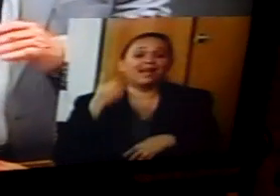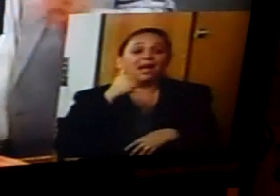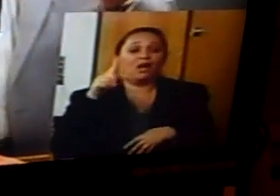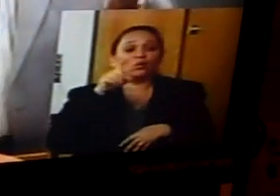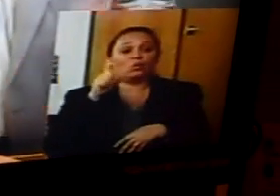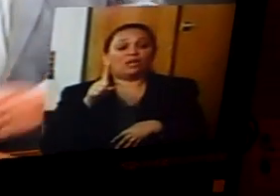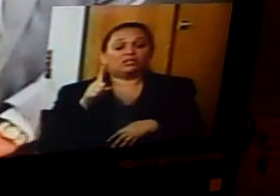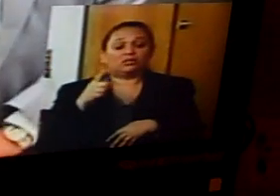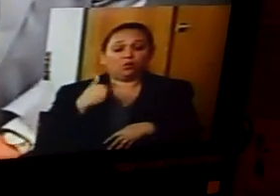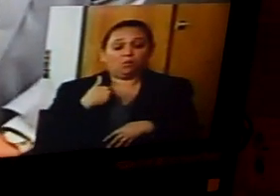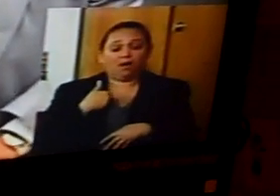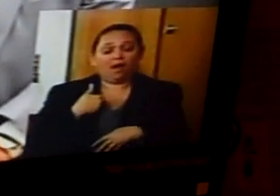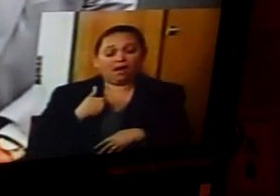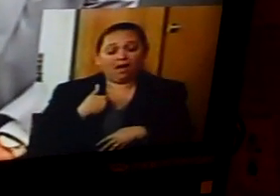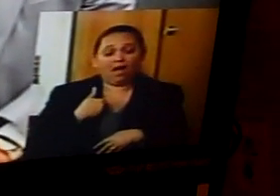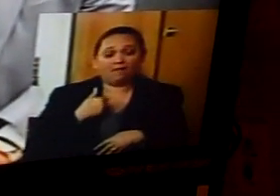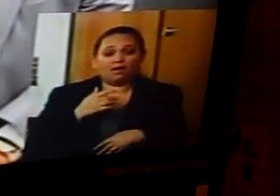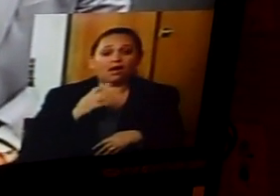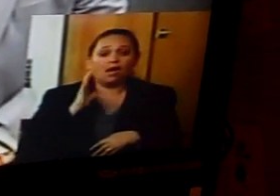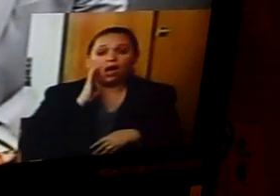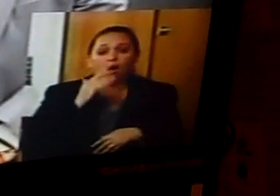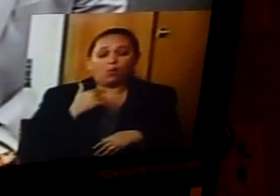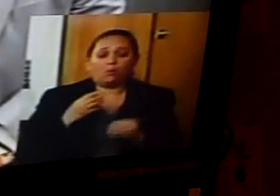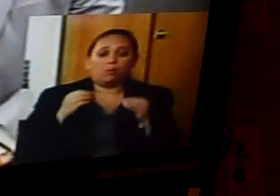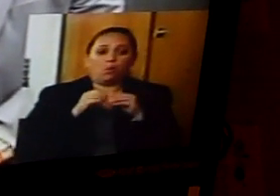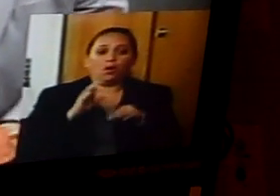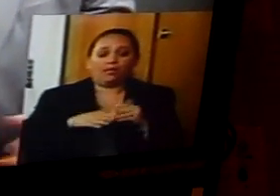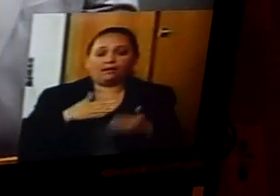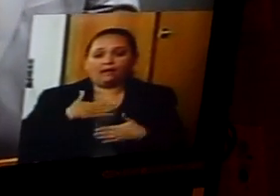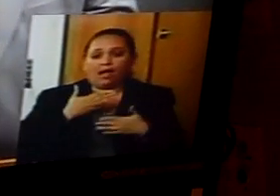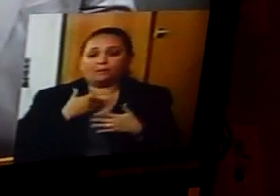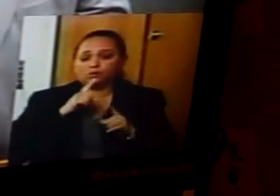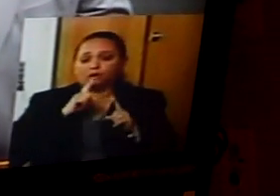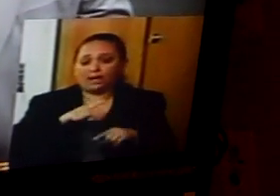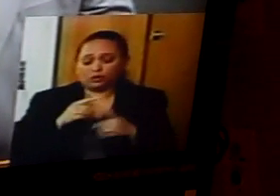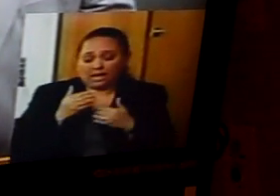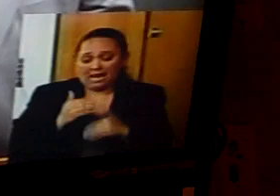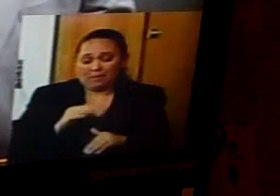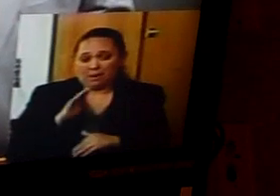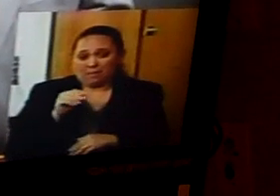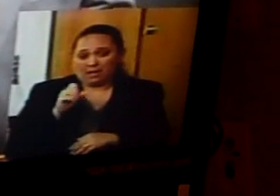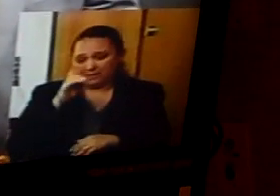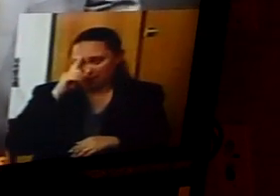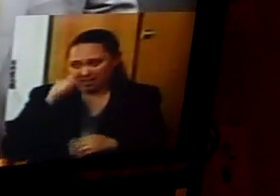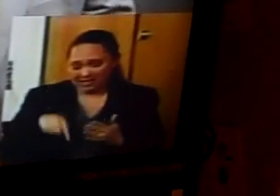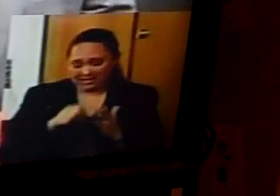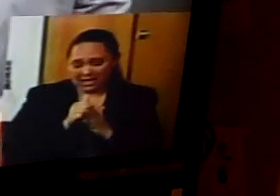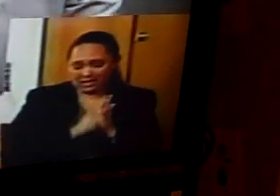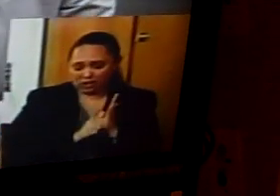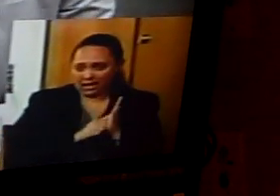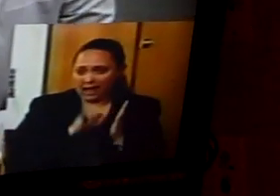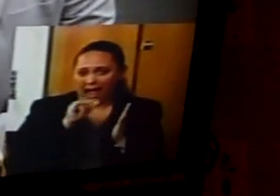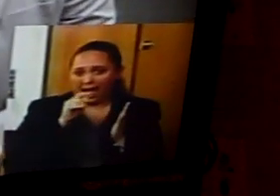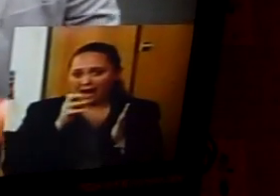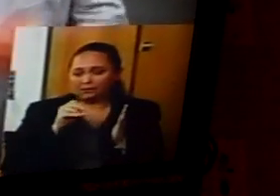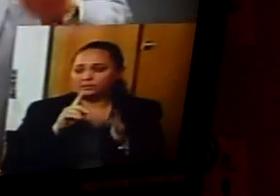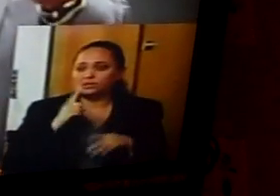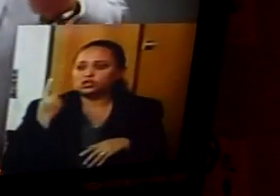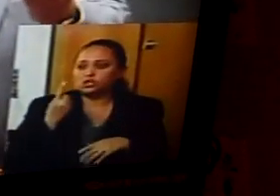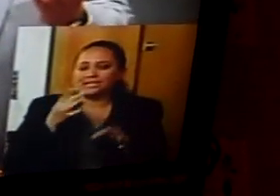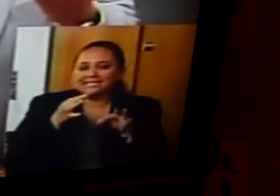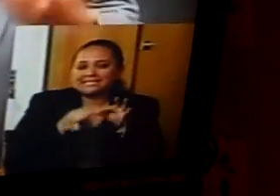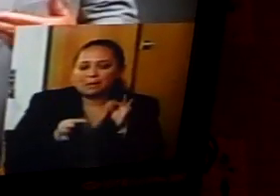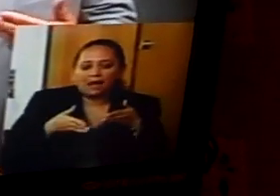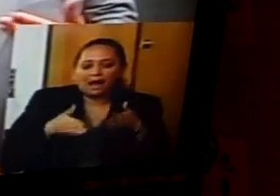You might have them, but I'd be more than happy to answer to a limited basis because this agenda item is just simply allowing